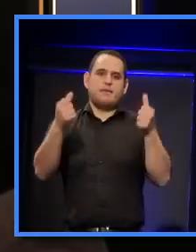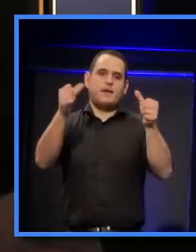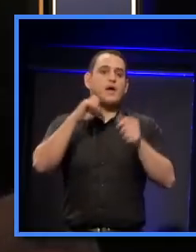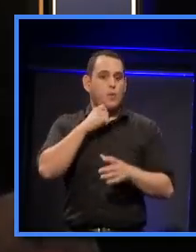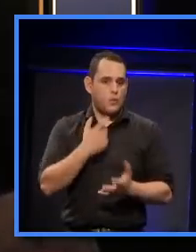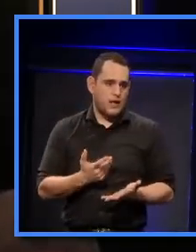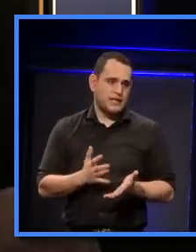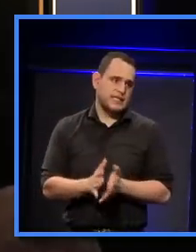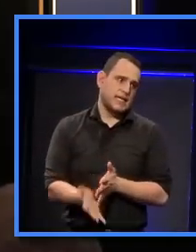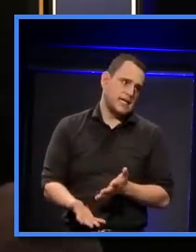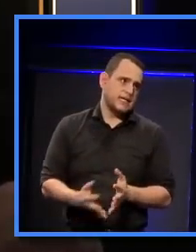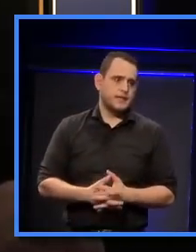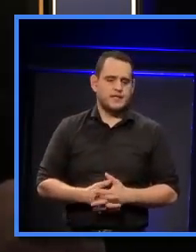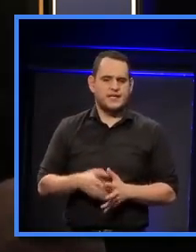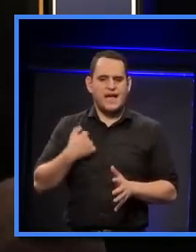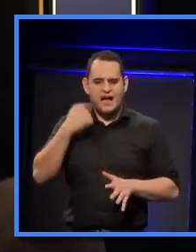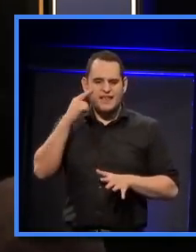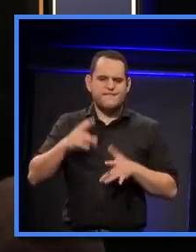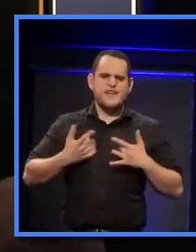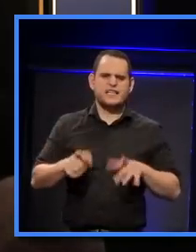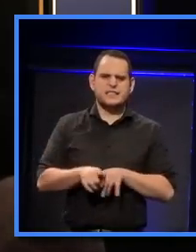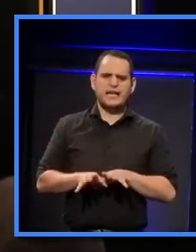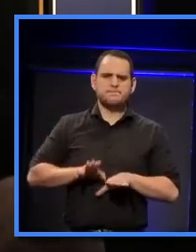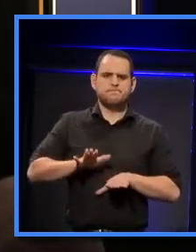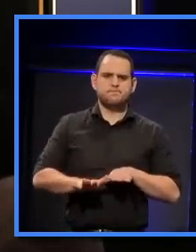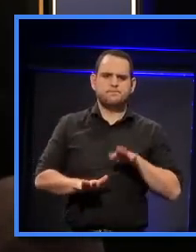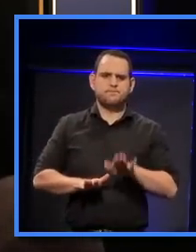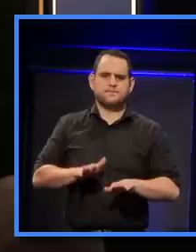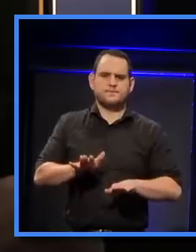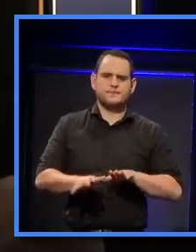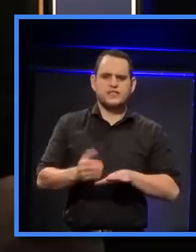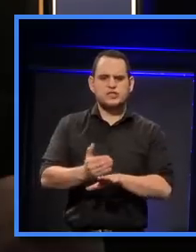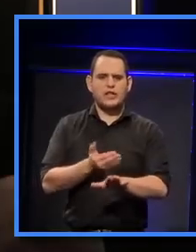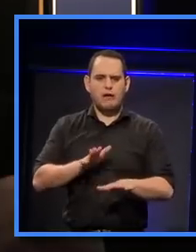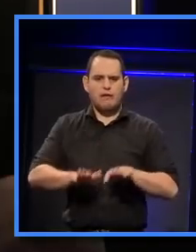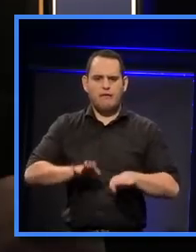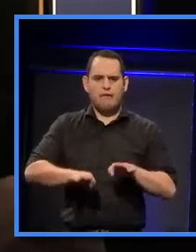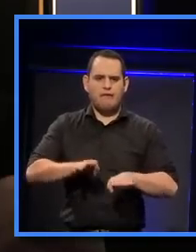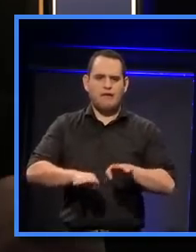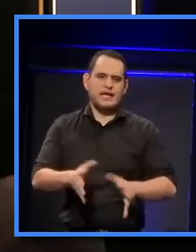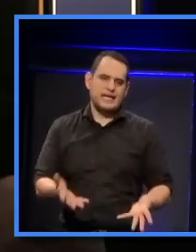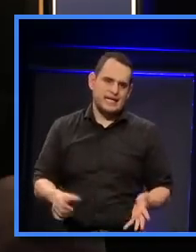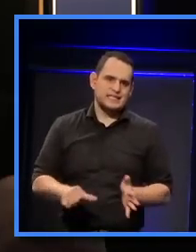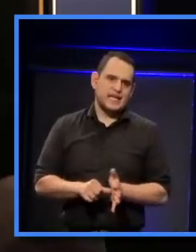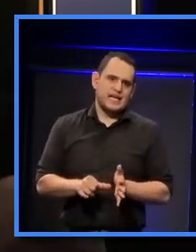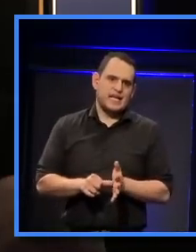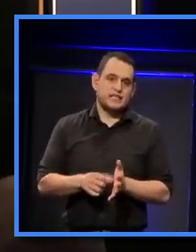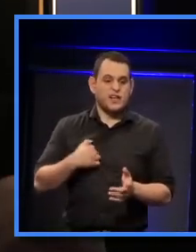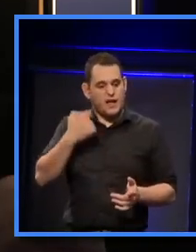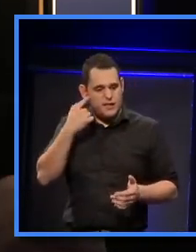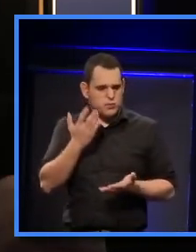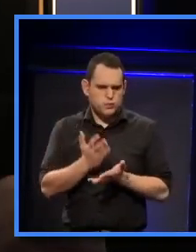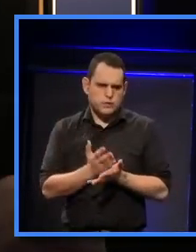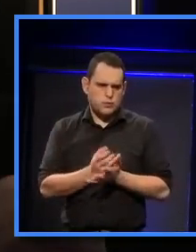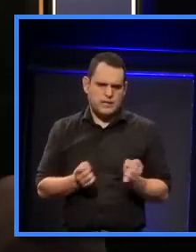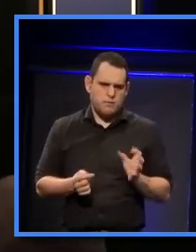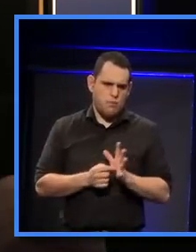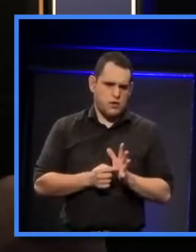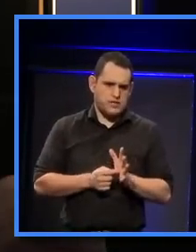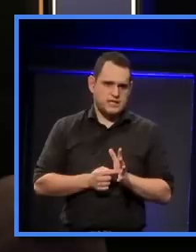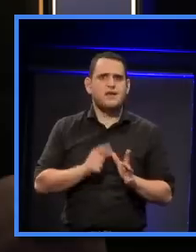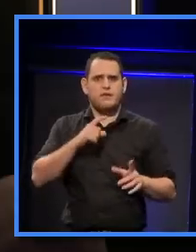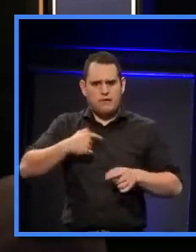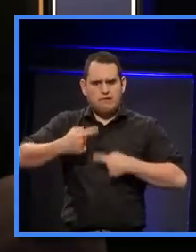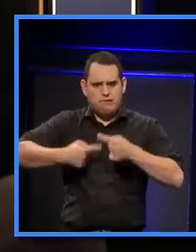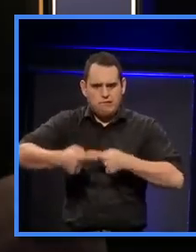a bit further. I think we've been treading water for a while on the sustainability front, and actually, it's really critical that we speed up